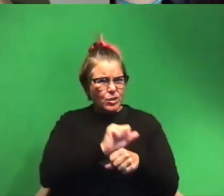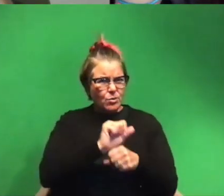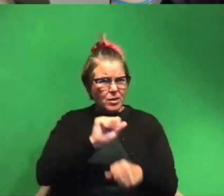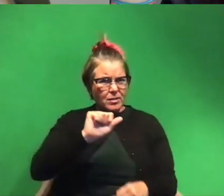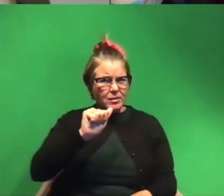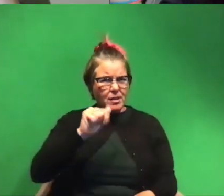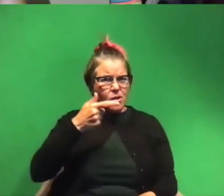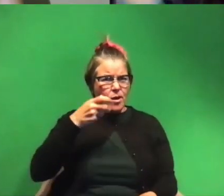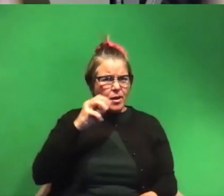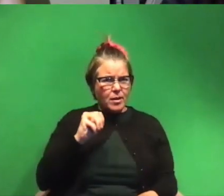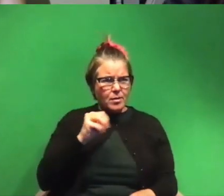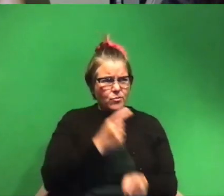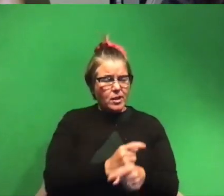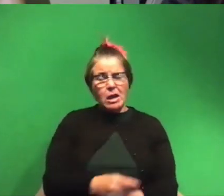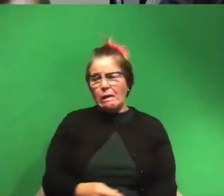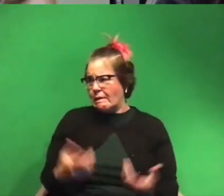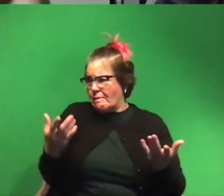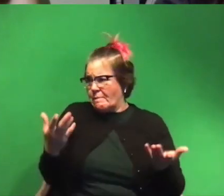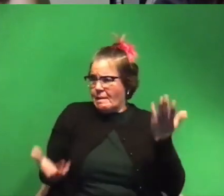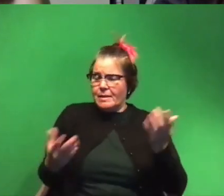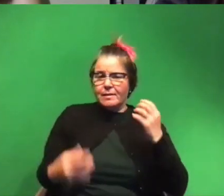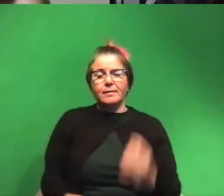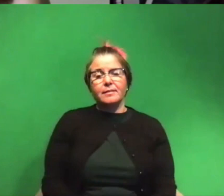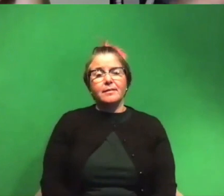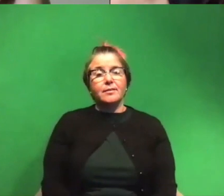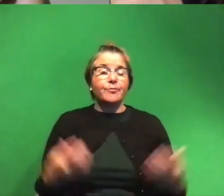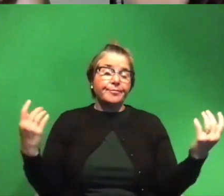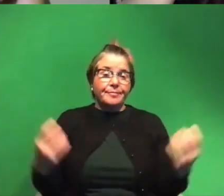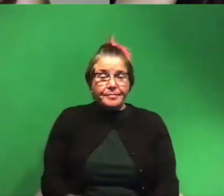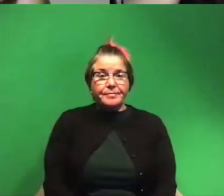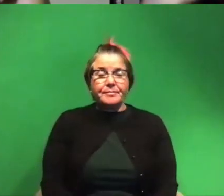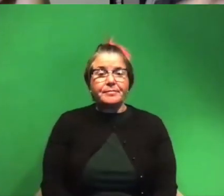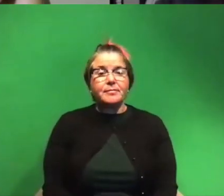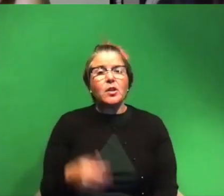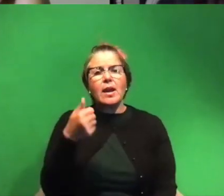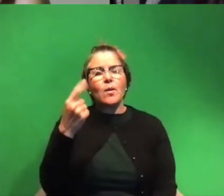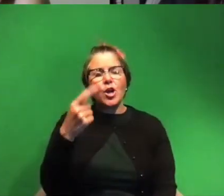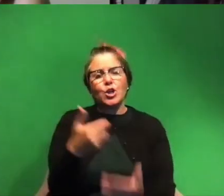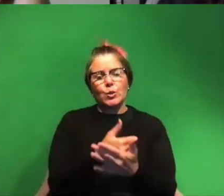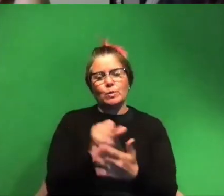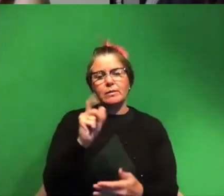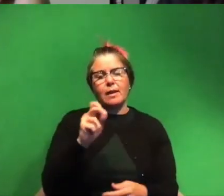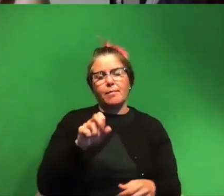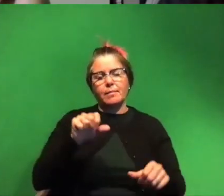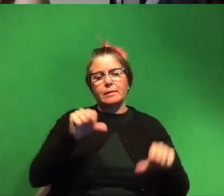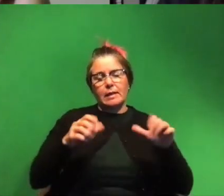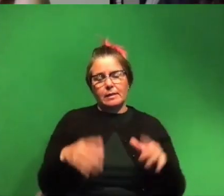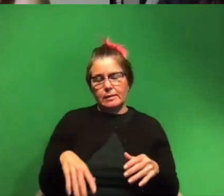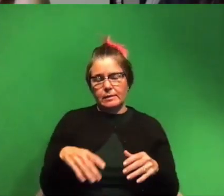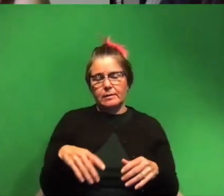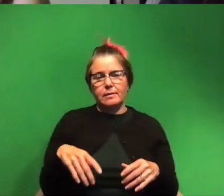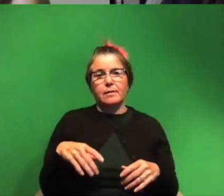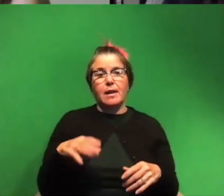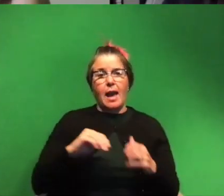and i was like well maybe i don't know i don't know so anyway uh yeah and so for anyone who's new to skype a scientist um the way our